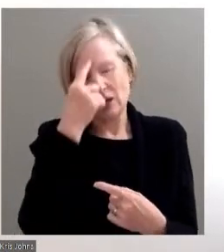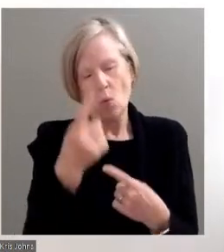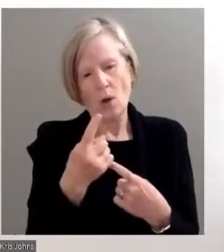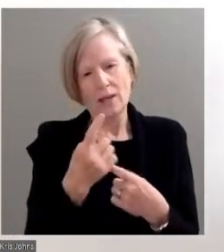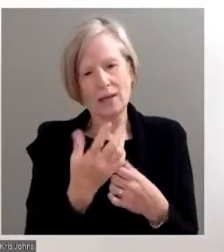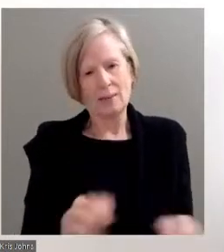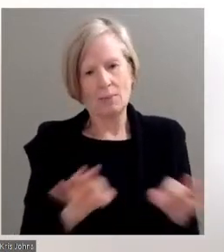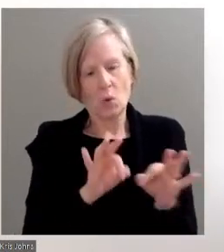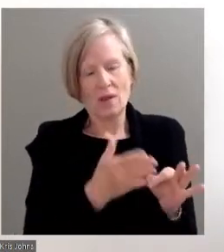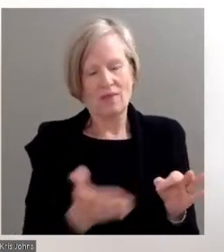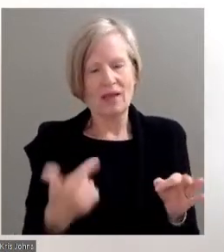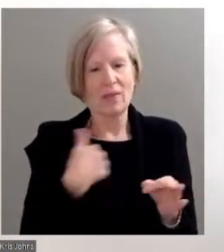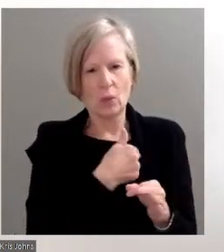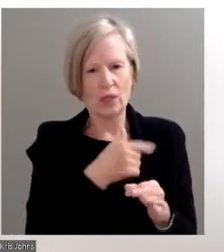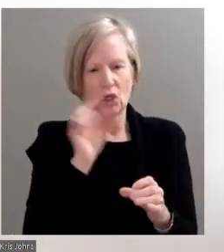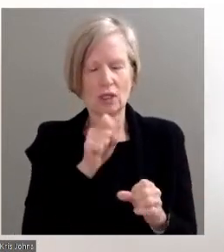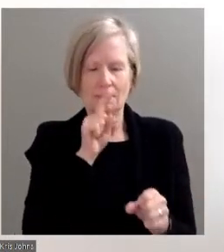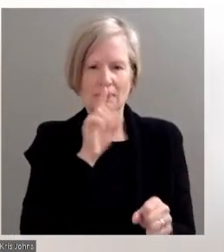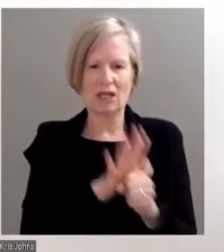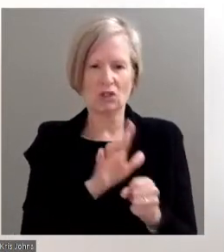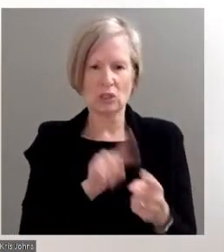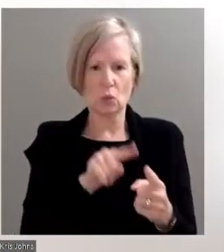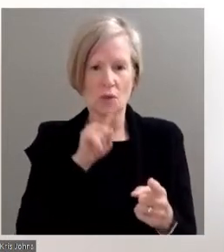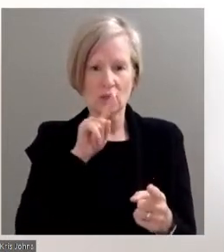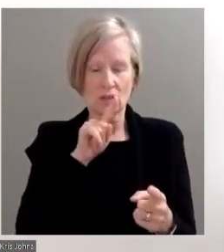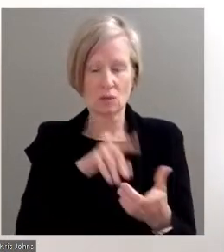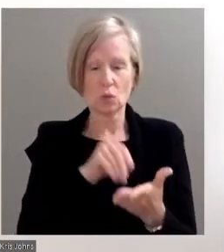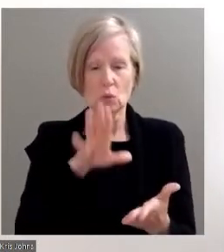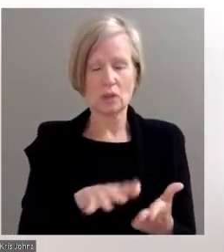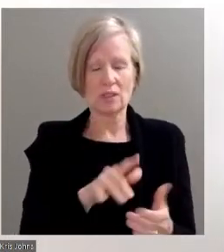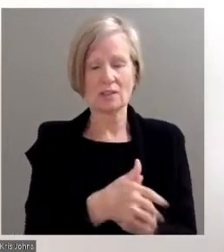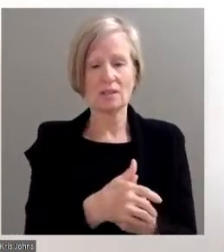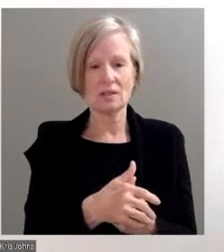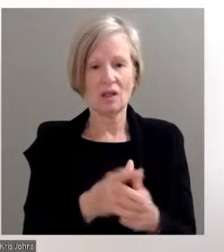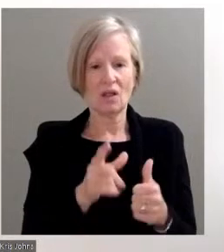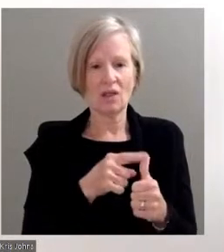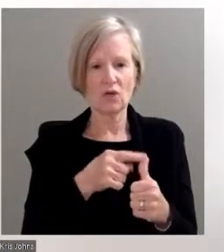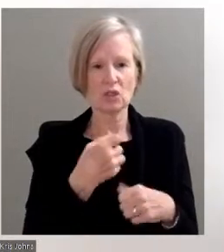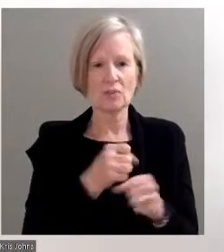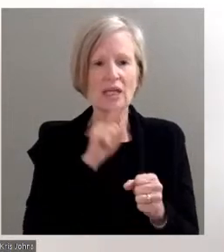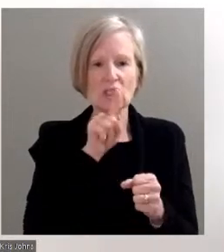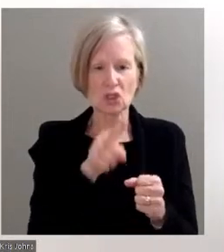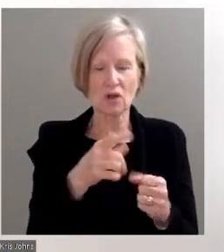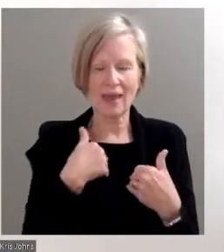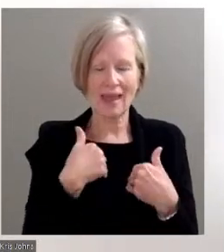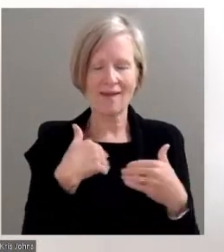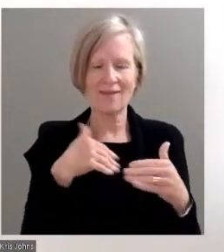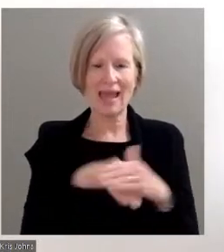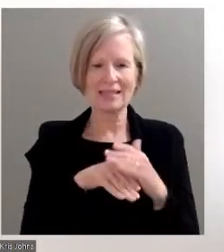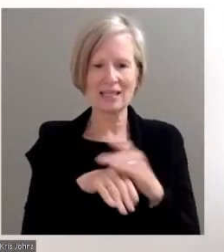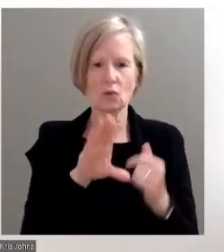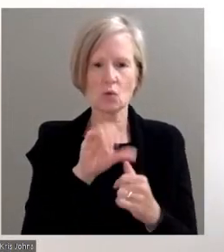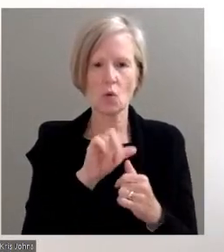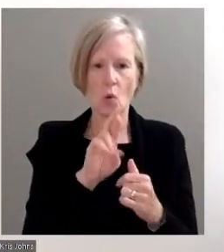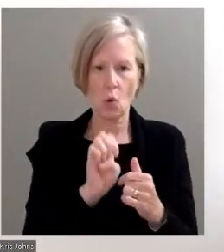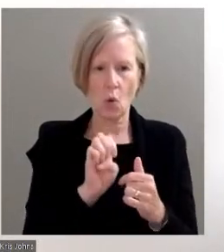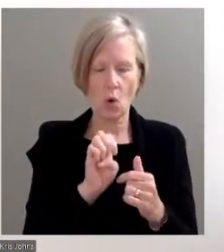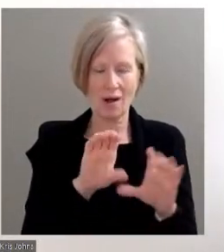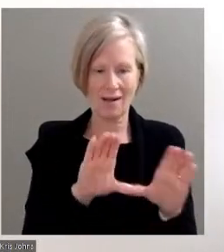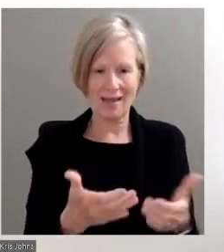just making a number of guarantees to students. And the first one is ensuring access to core courses at satellite campuses and online.